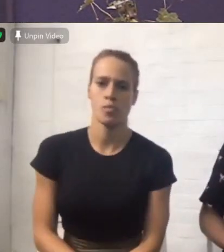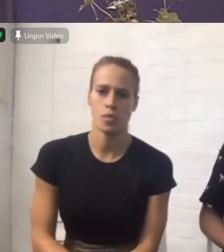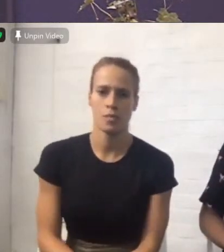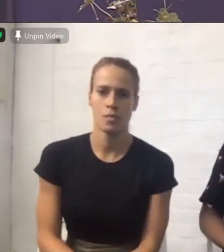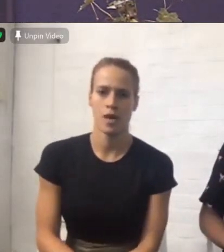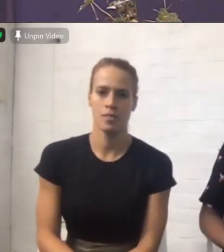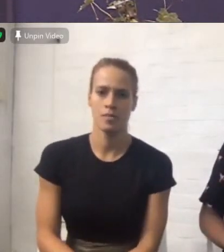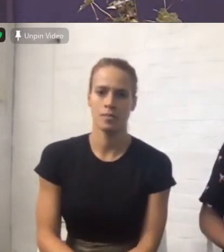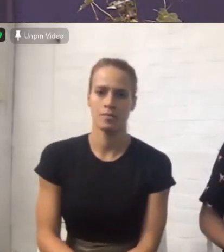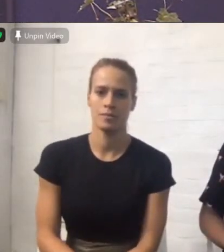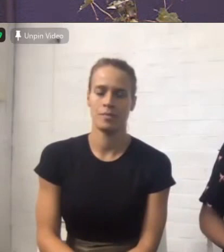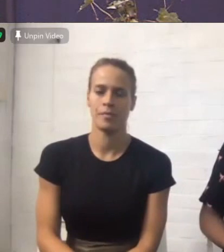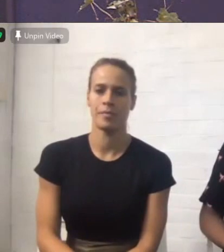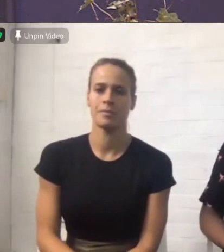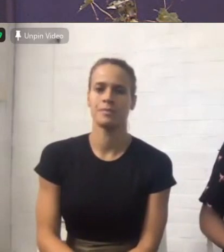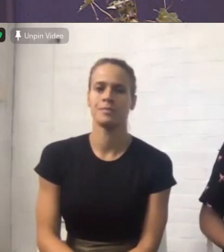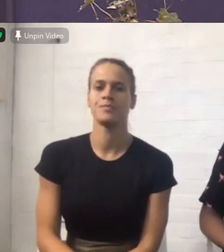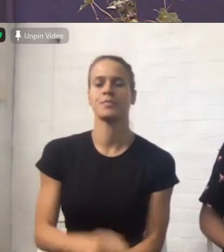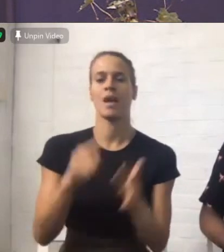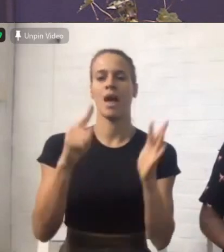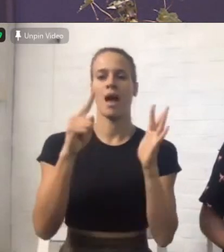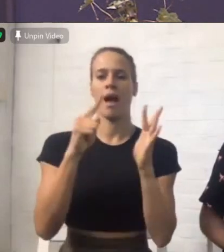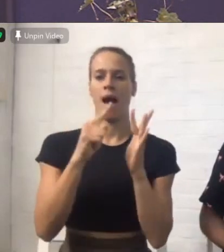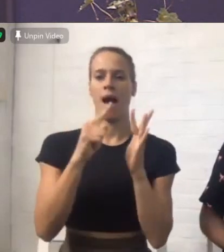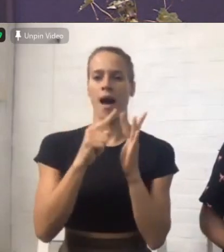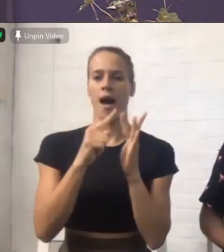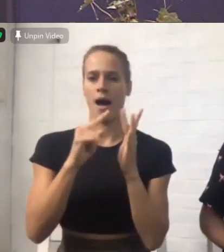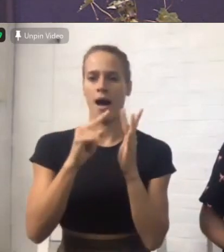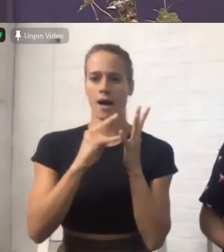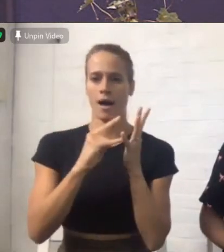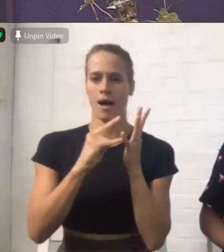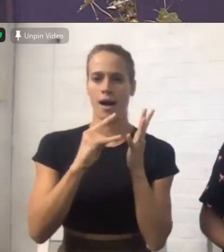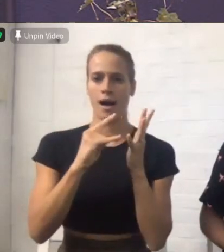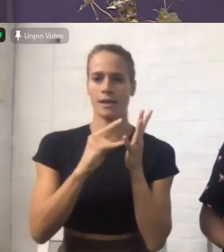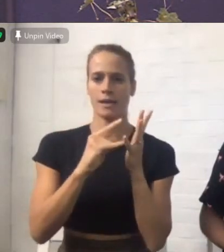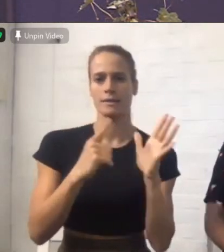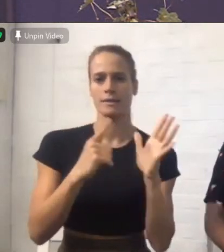Isaiah 53 verse 5 we know this one really well